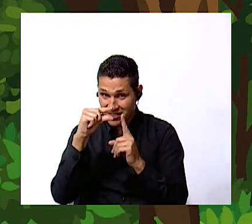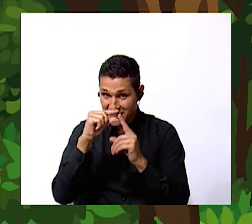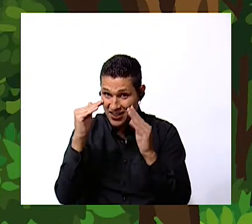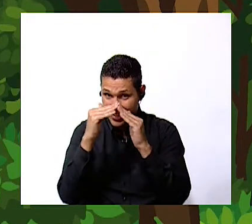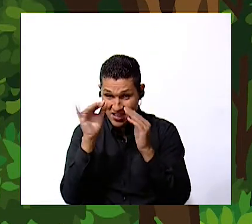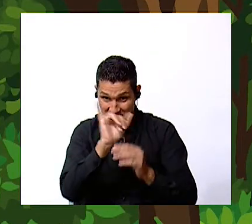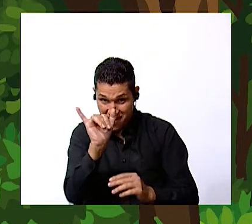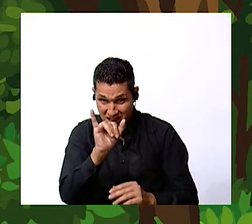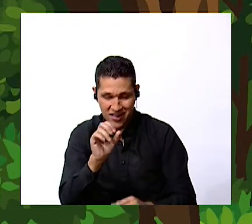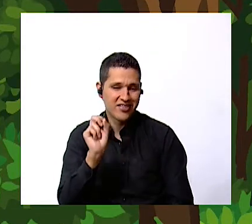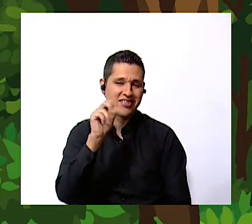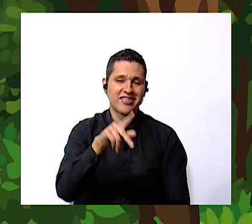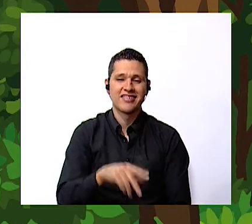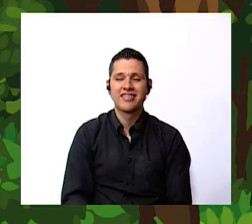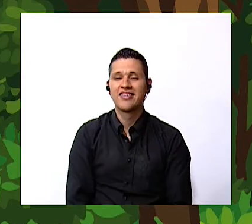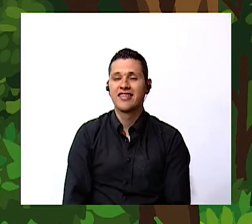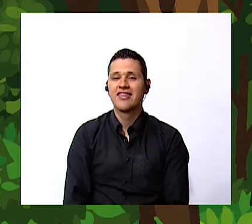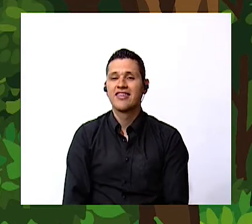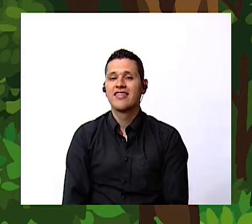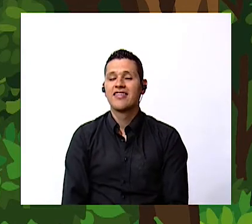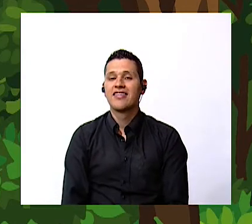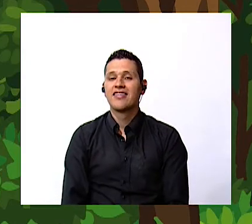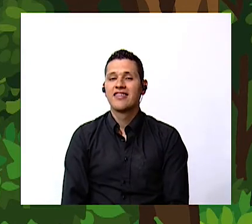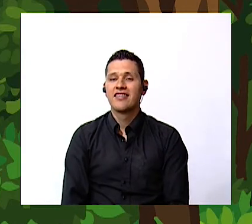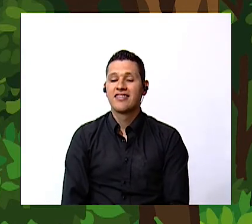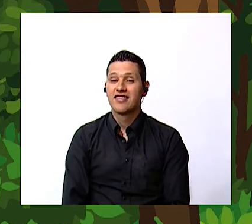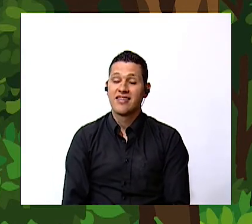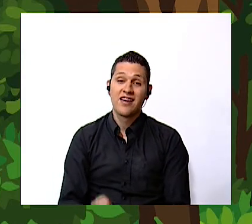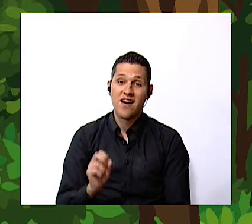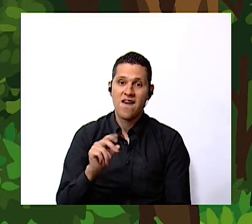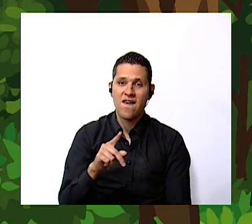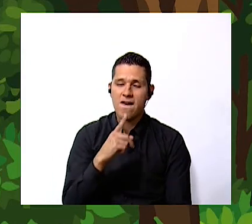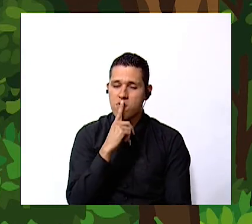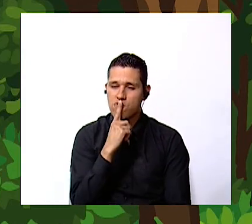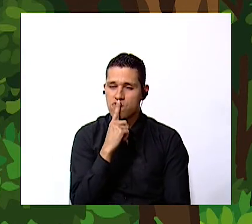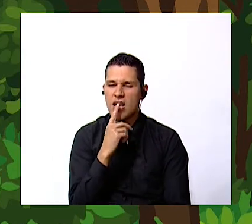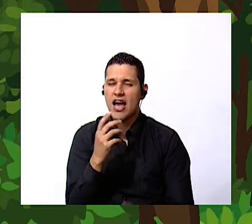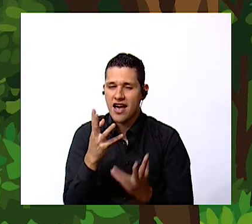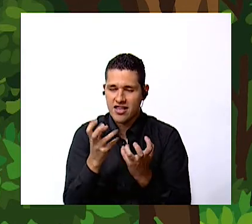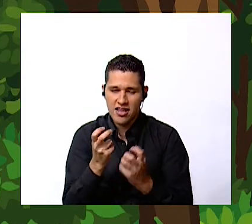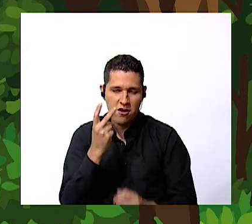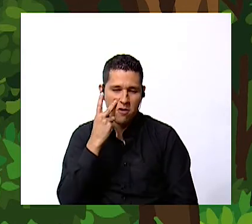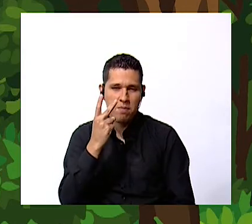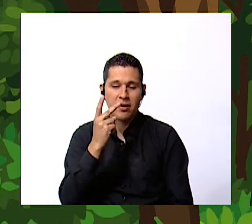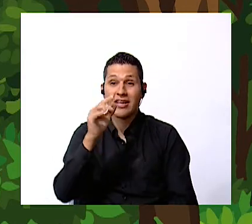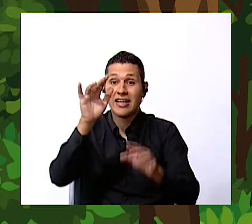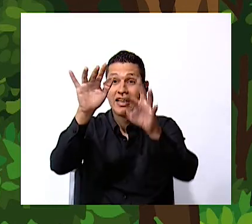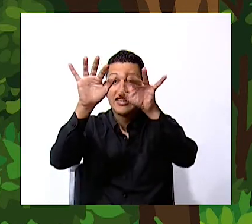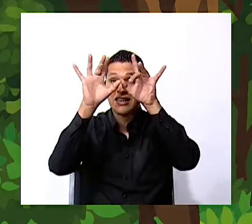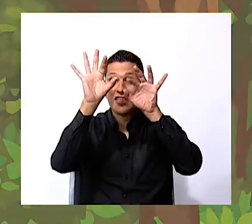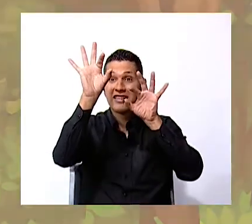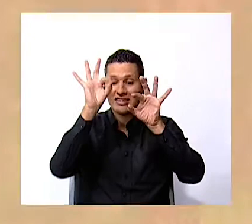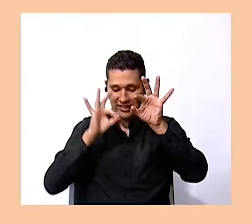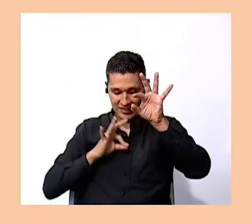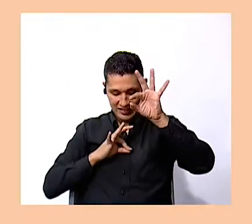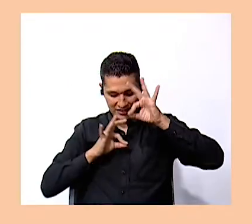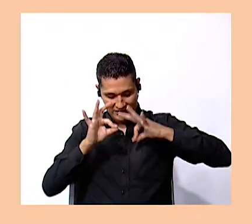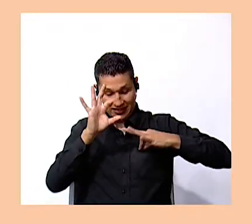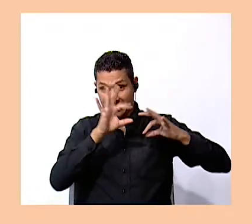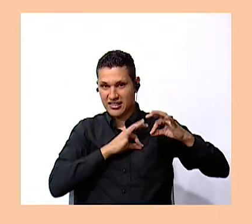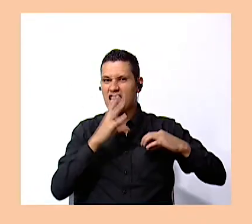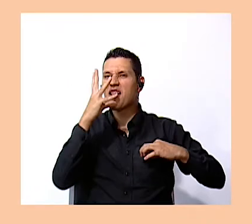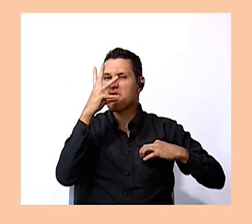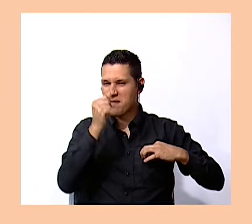now i'm wondering how many stars did you get today let's see how many stars